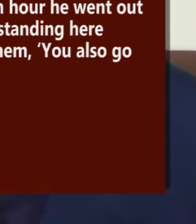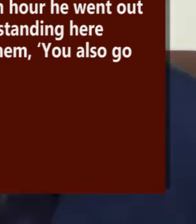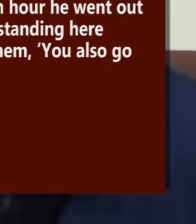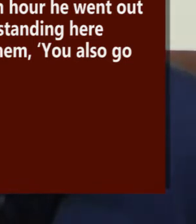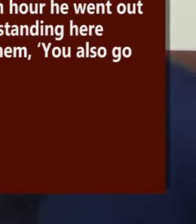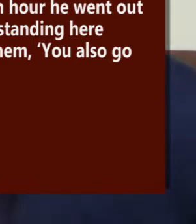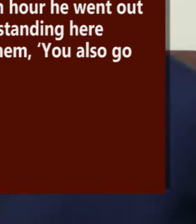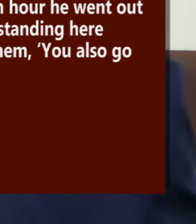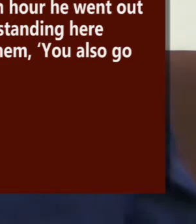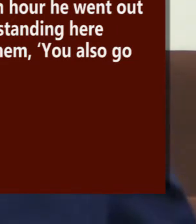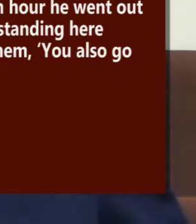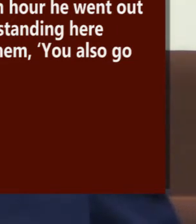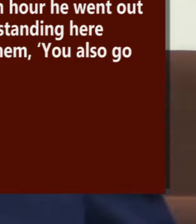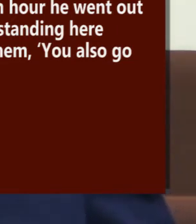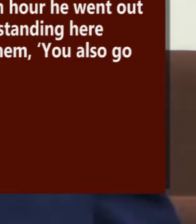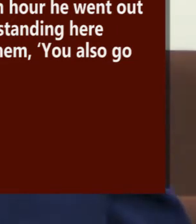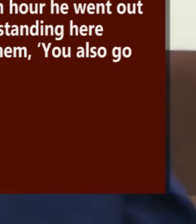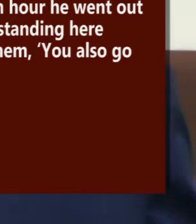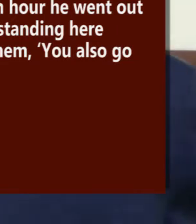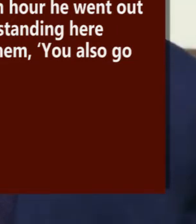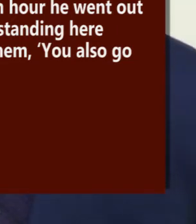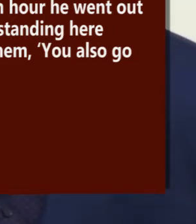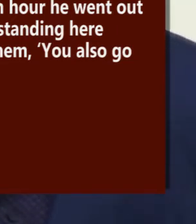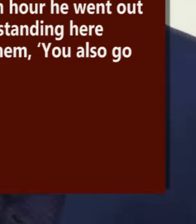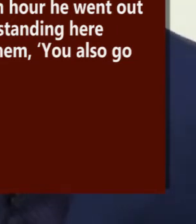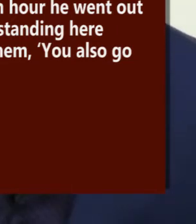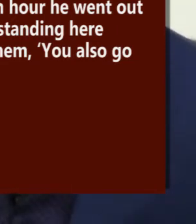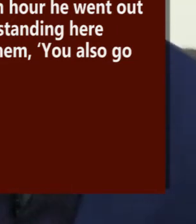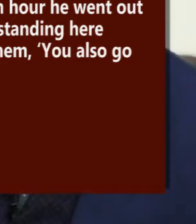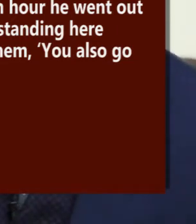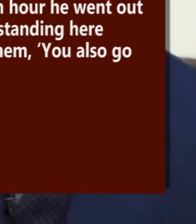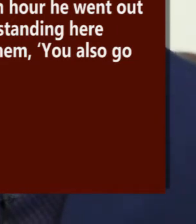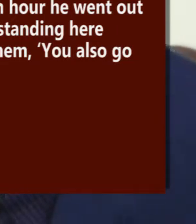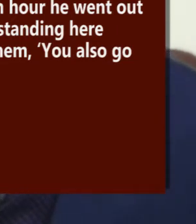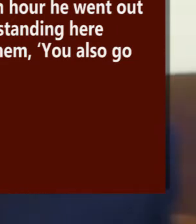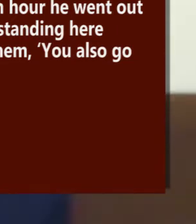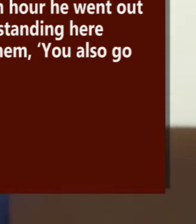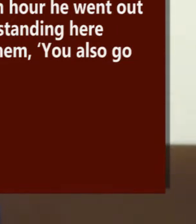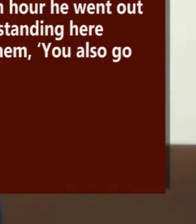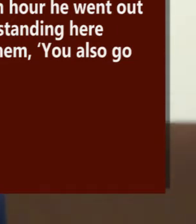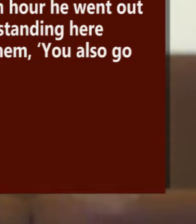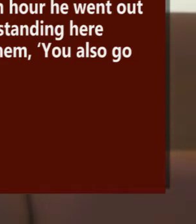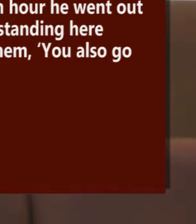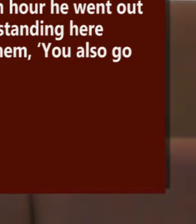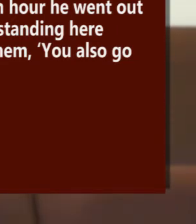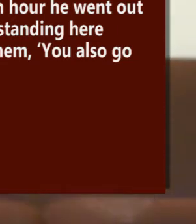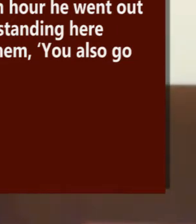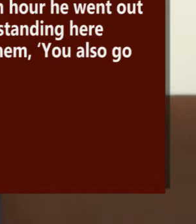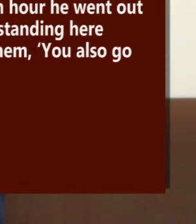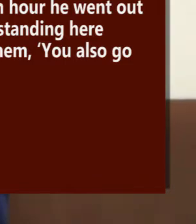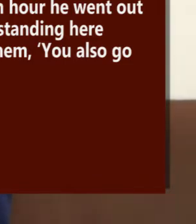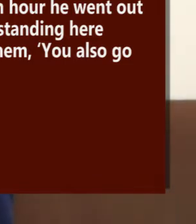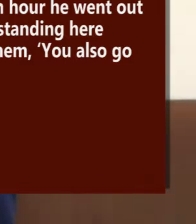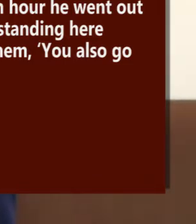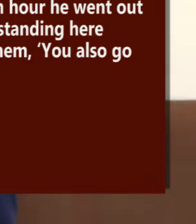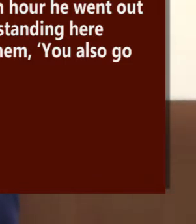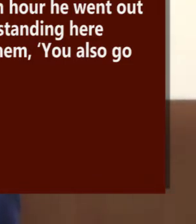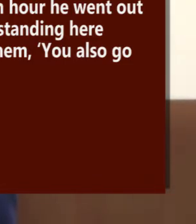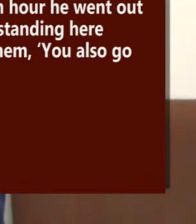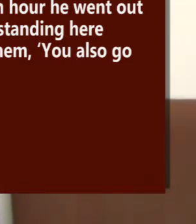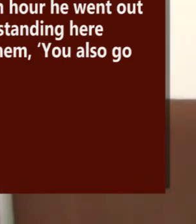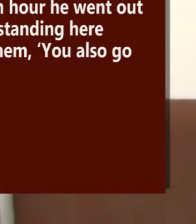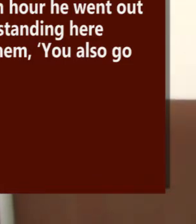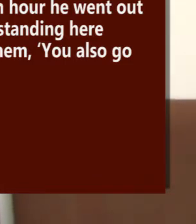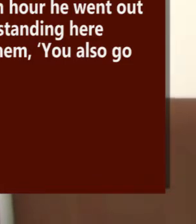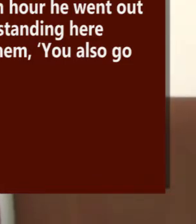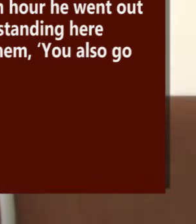and said to them, you also go into the vineyard and whatever's right, I'll give you. So they went. Again, he